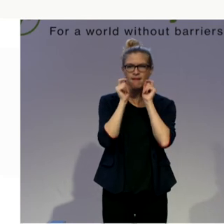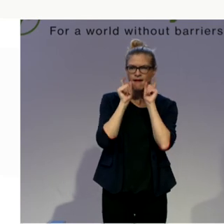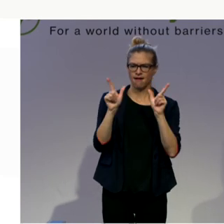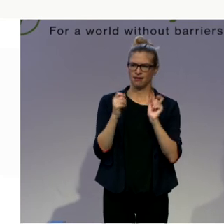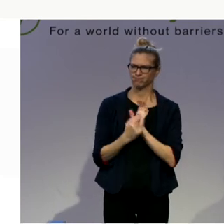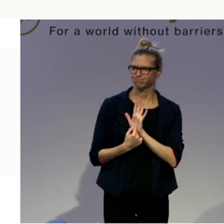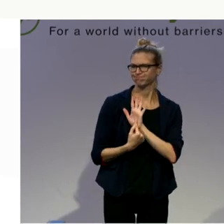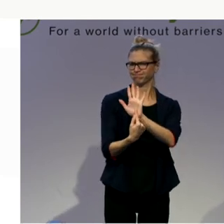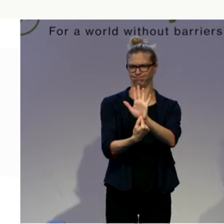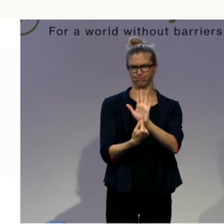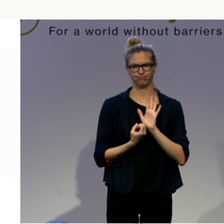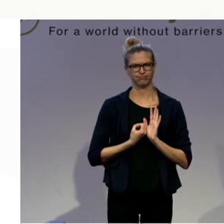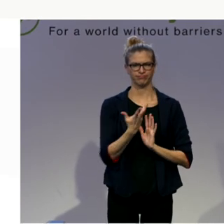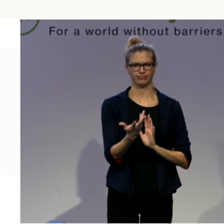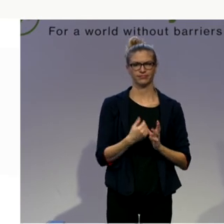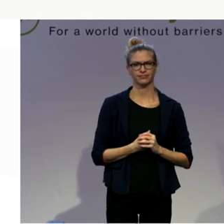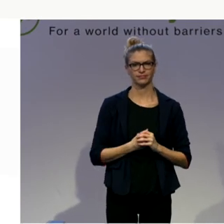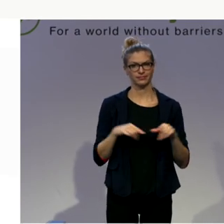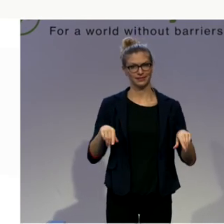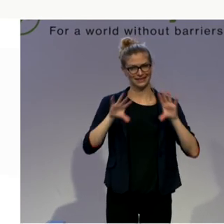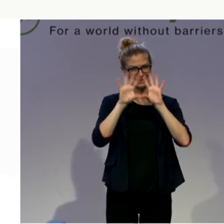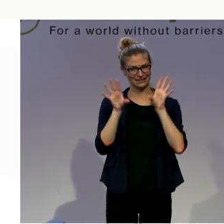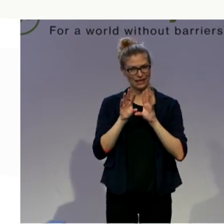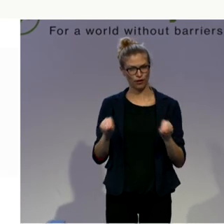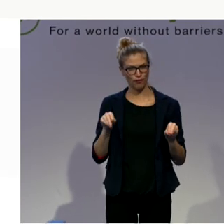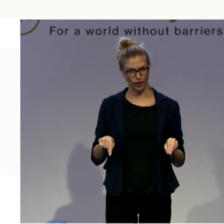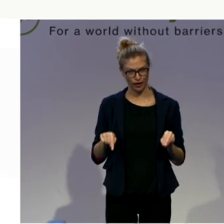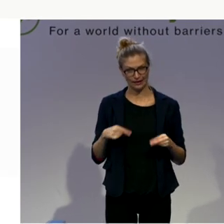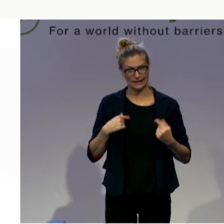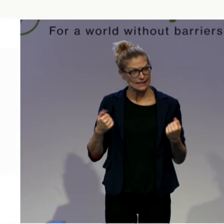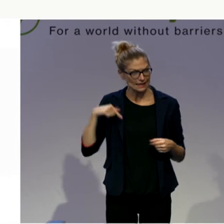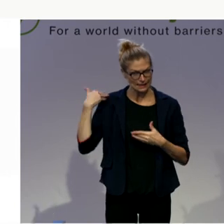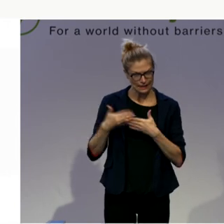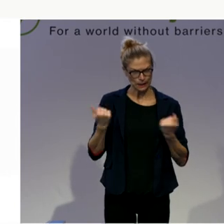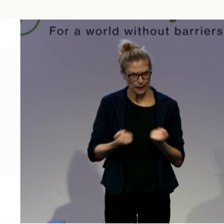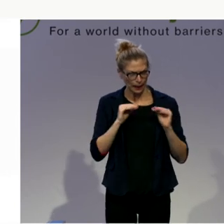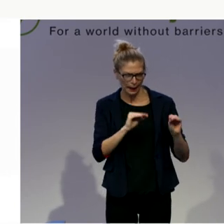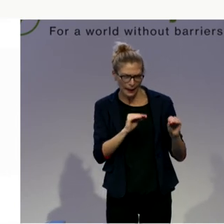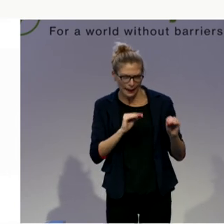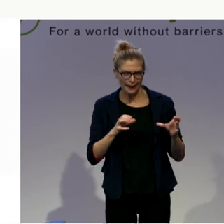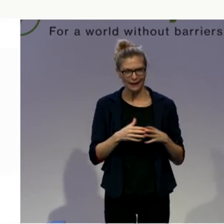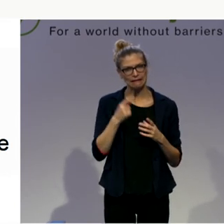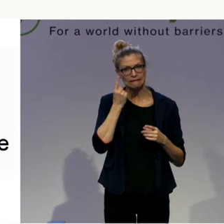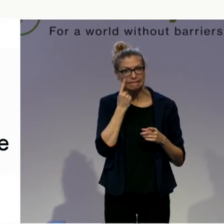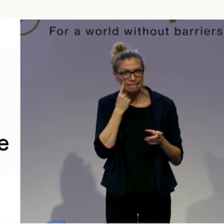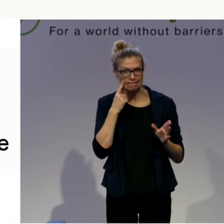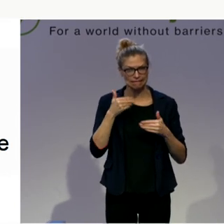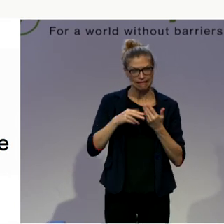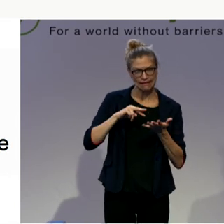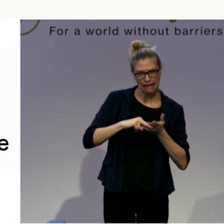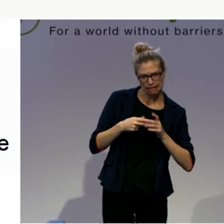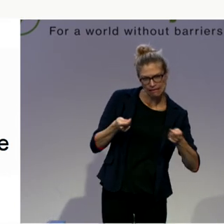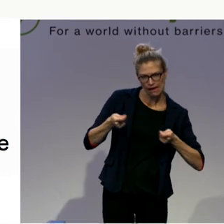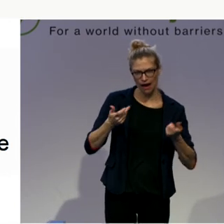days, right here on the Zero Project conference. So, we tried to work through the expressive techniques as works with